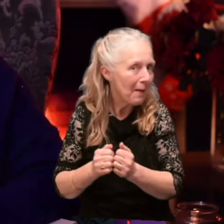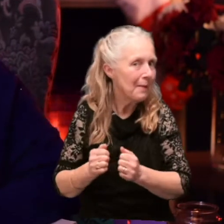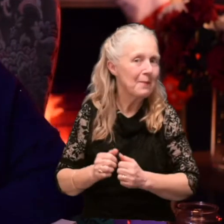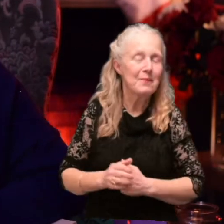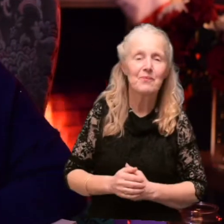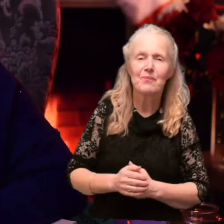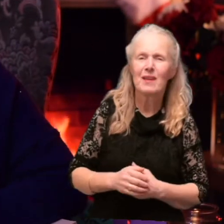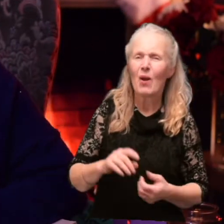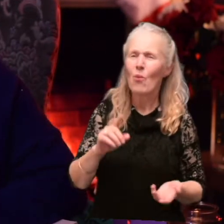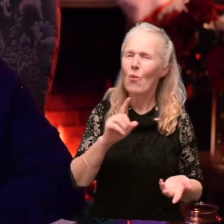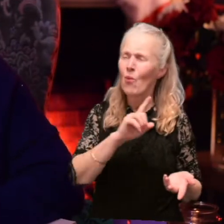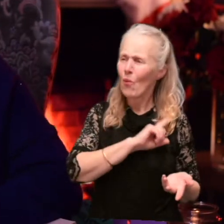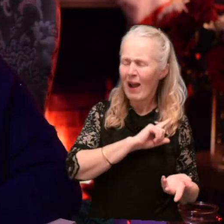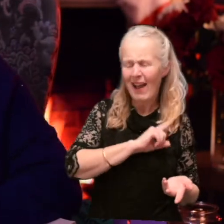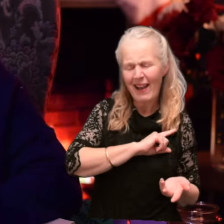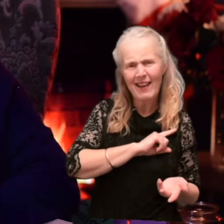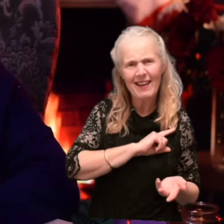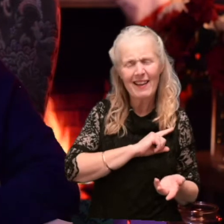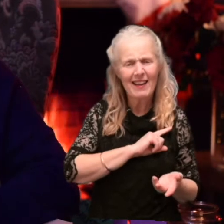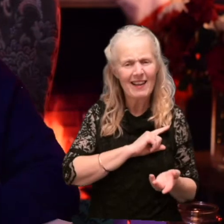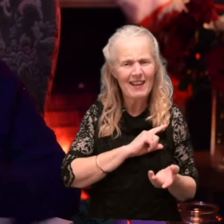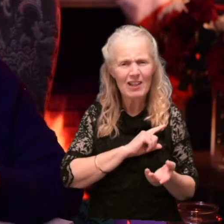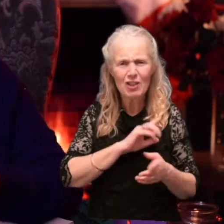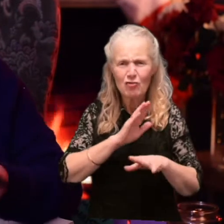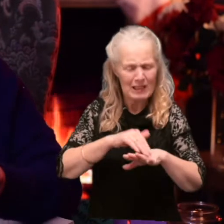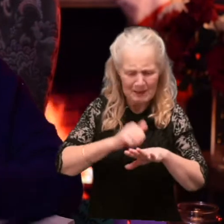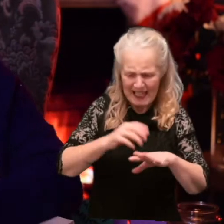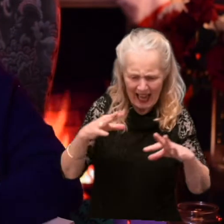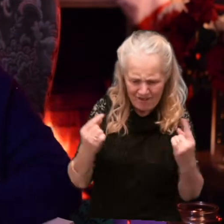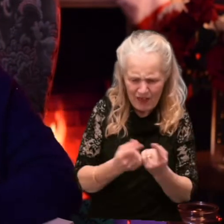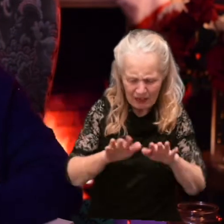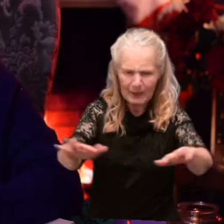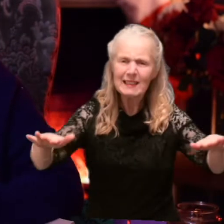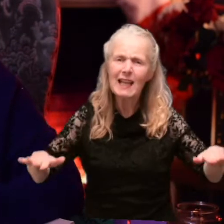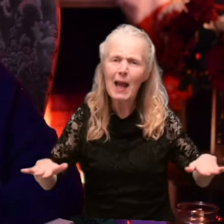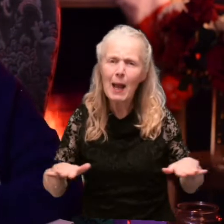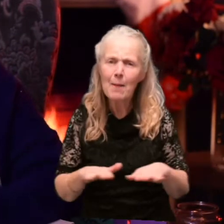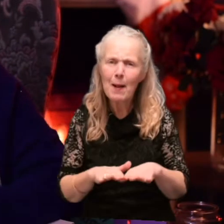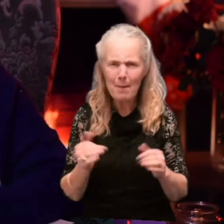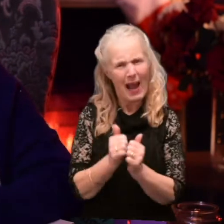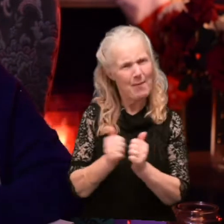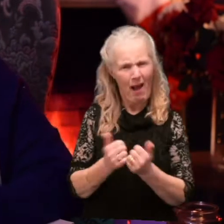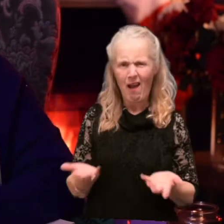Why is it that everything at Christmas on the table for Christmas dinner is paper?